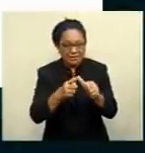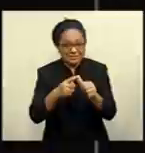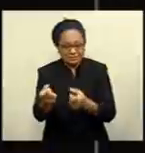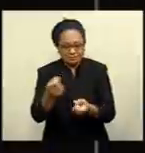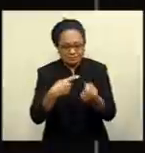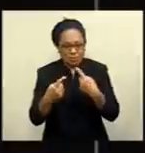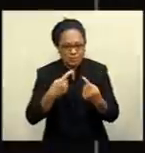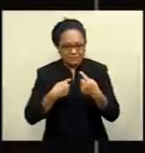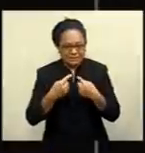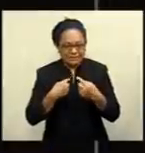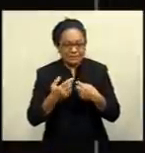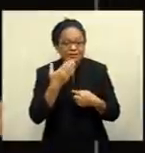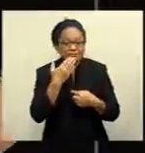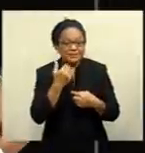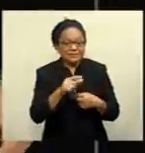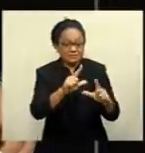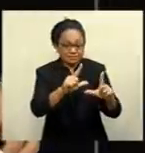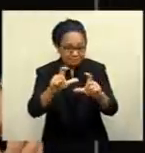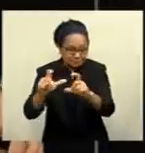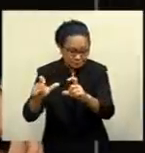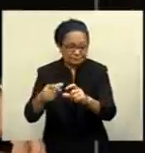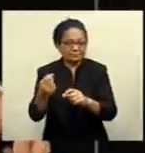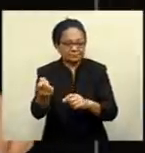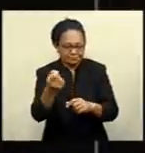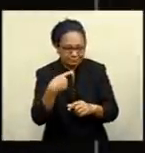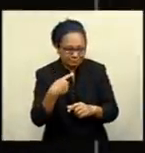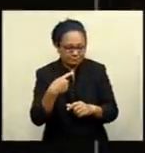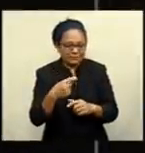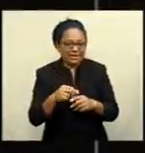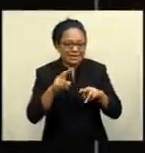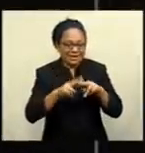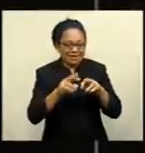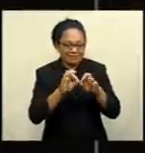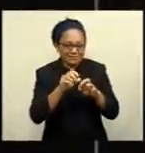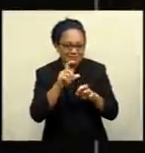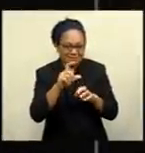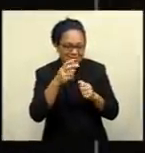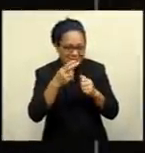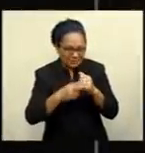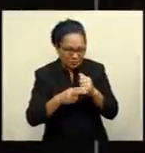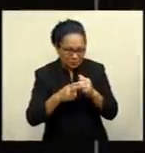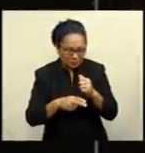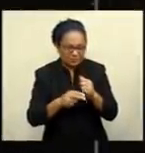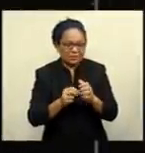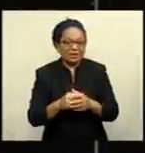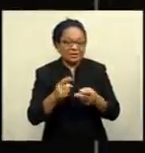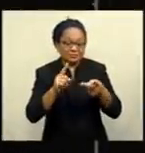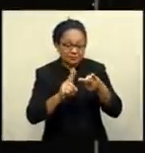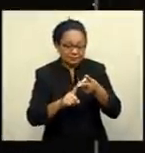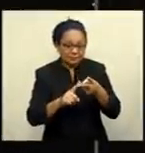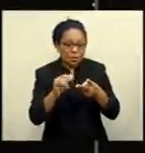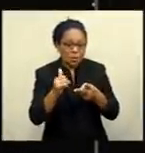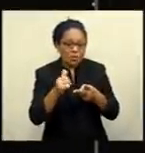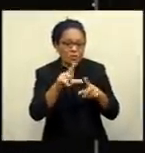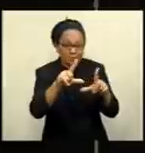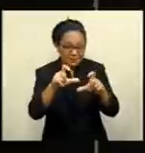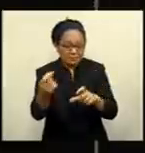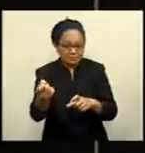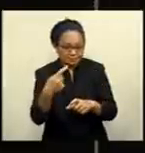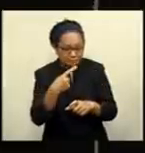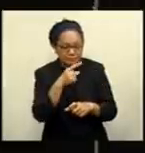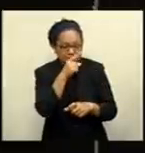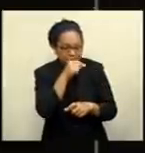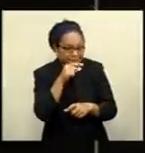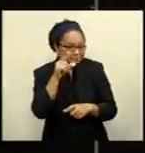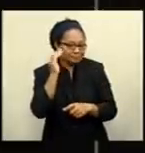and be sure to send us newsworthy pictures and videos, fbcnews at fbc.com.fj or share it with us via social